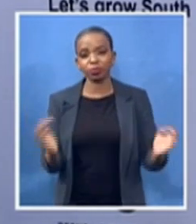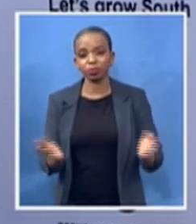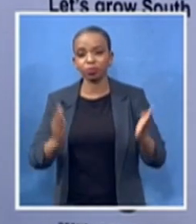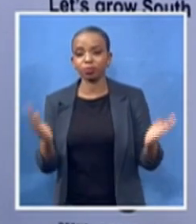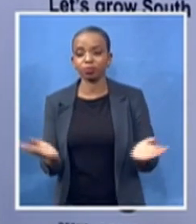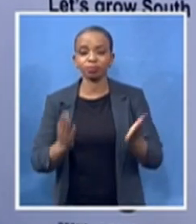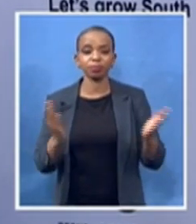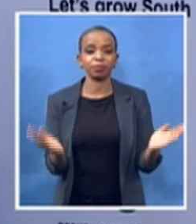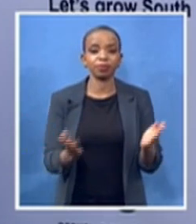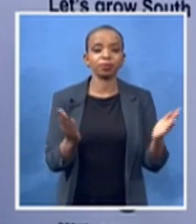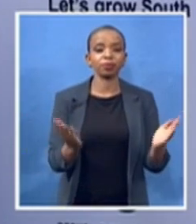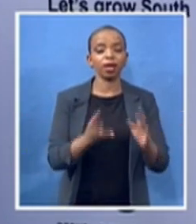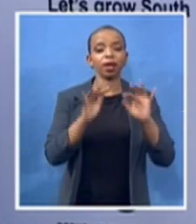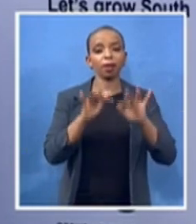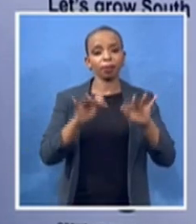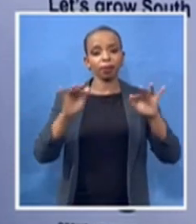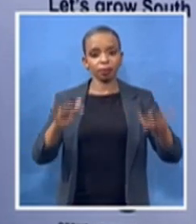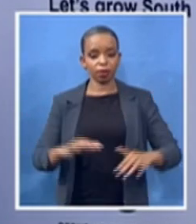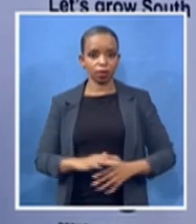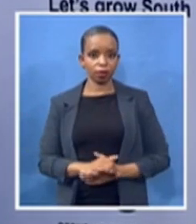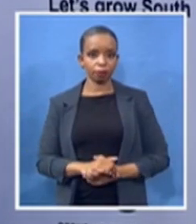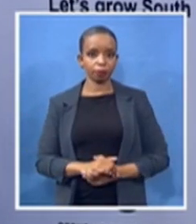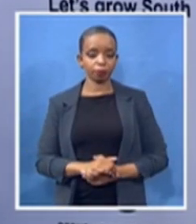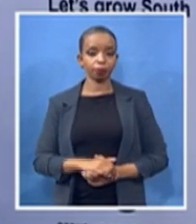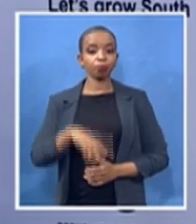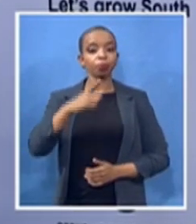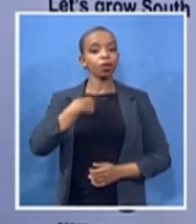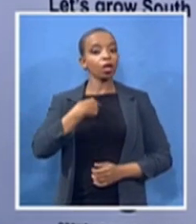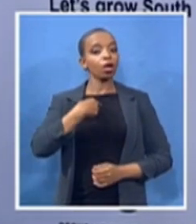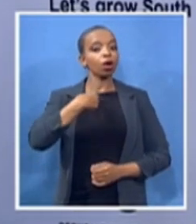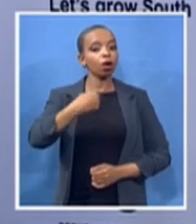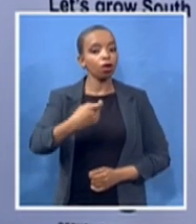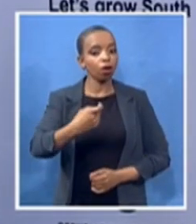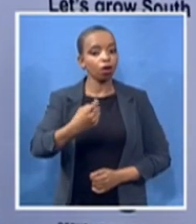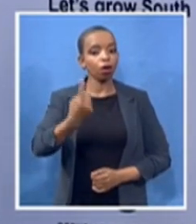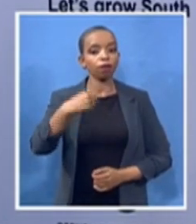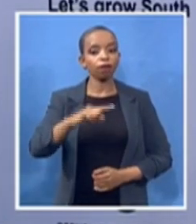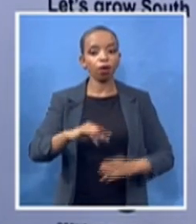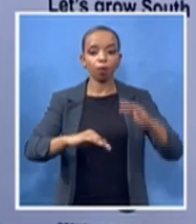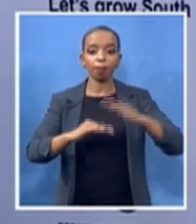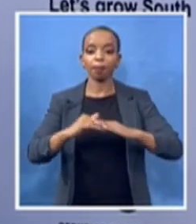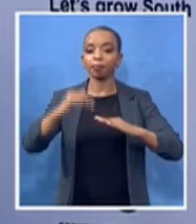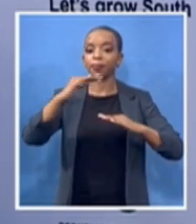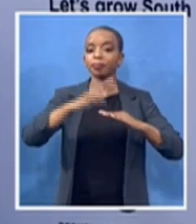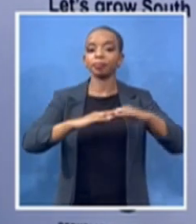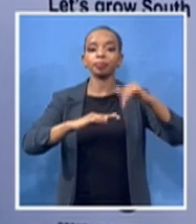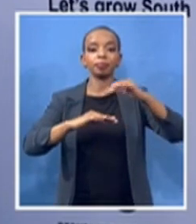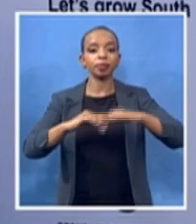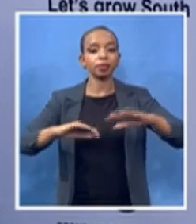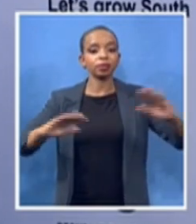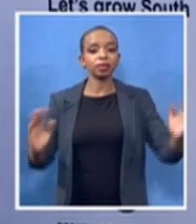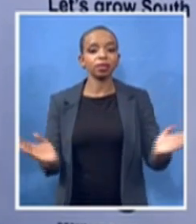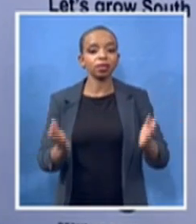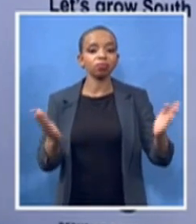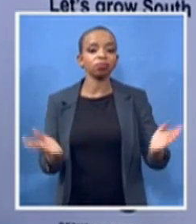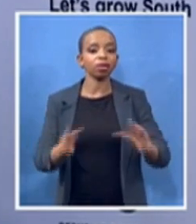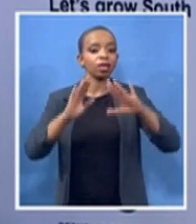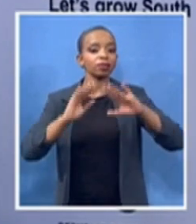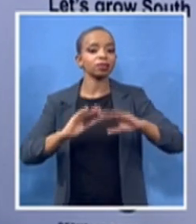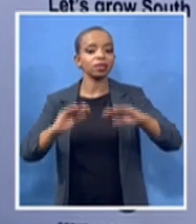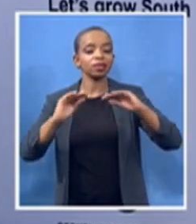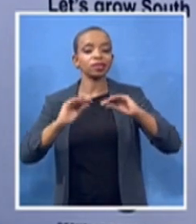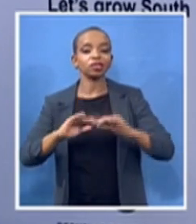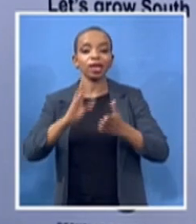to build a call to teach and to learn and excel not just teach and learn we need to excel